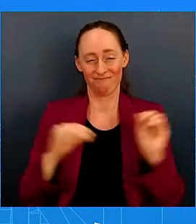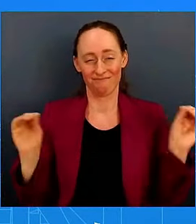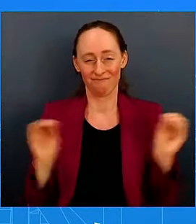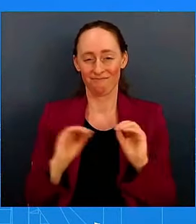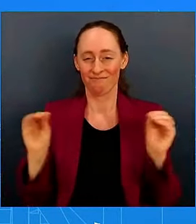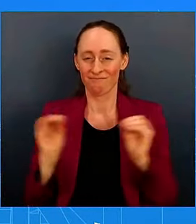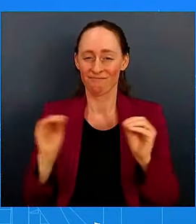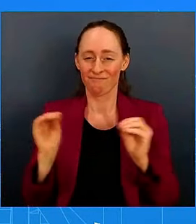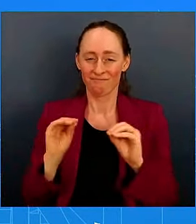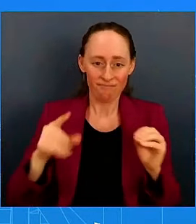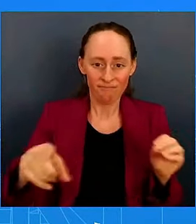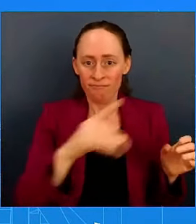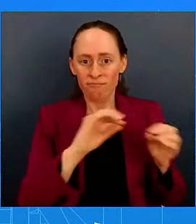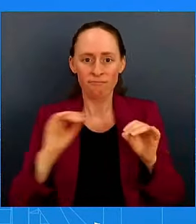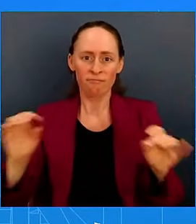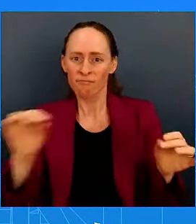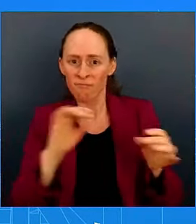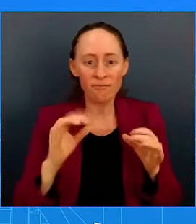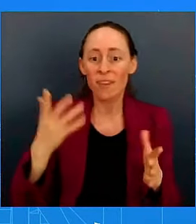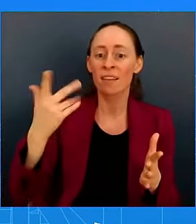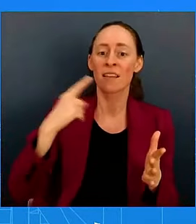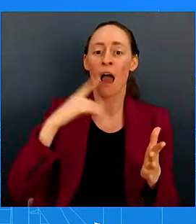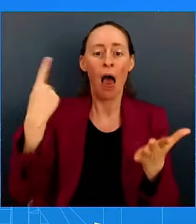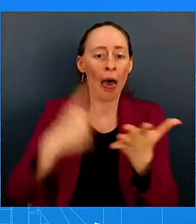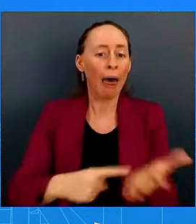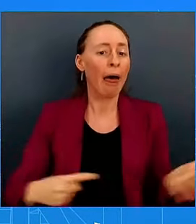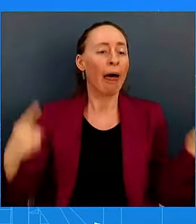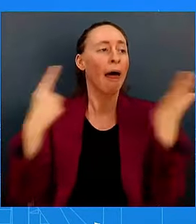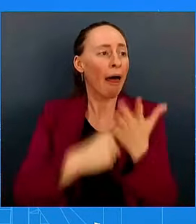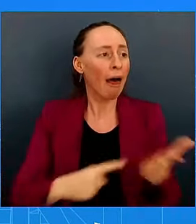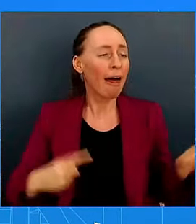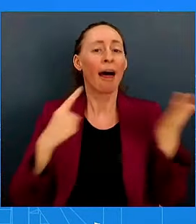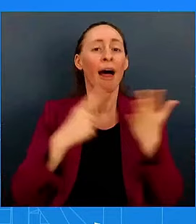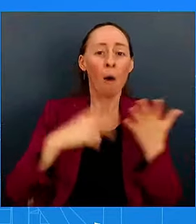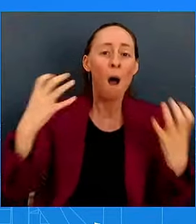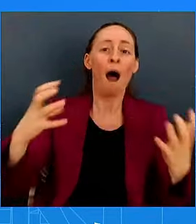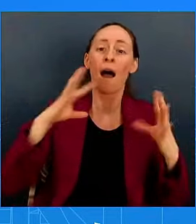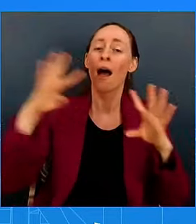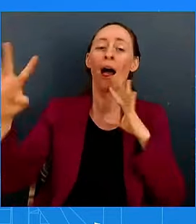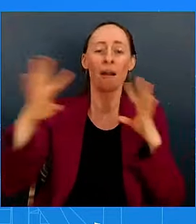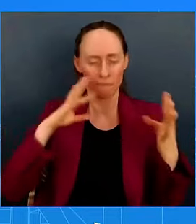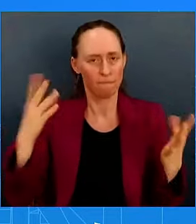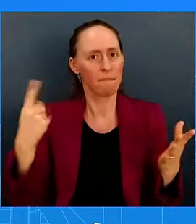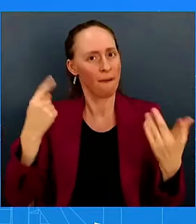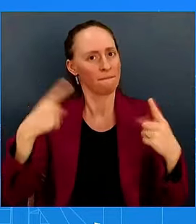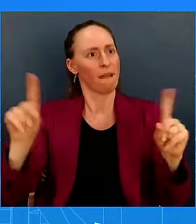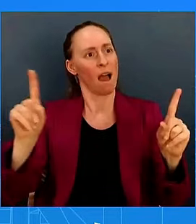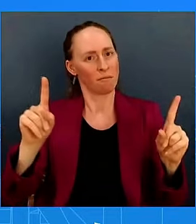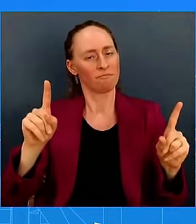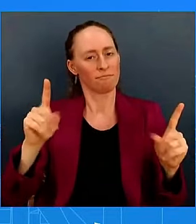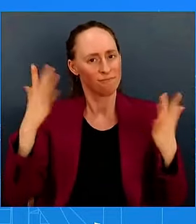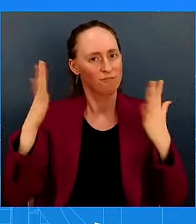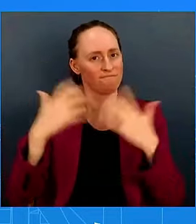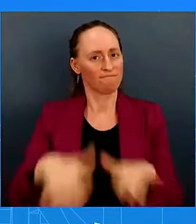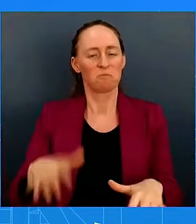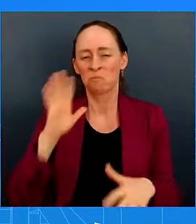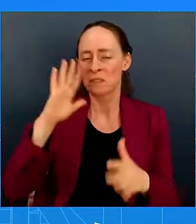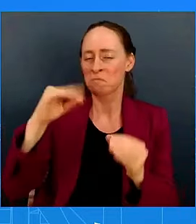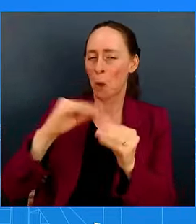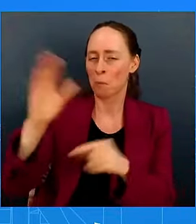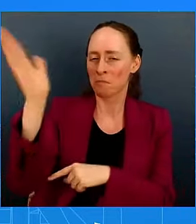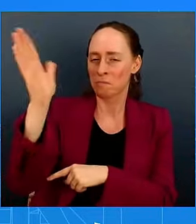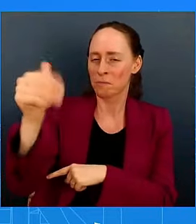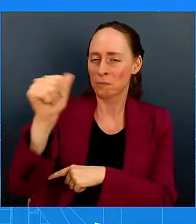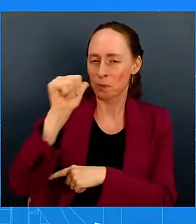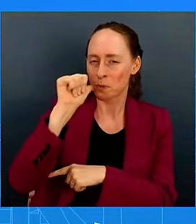I'll let him speak more to that tomorrow and what that's going to look like and lay out his plan and his thoughts. As it